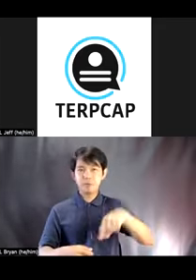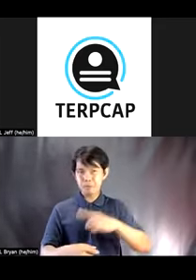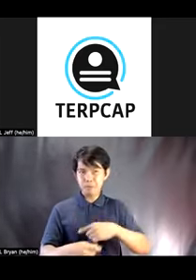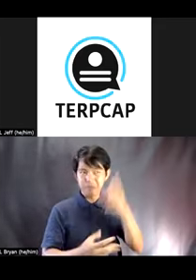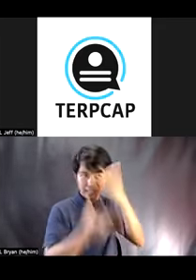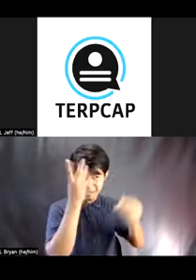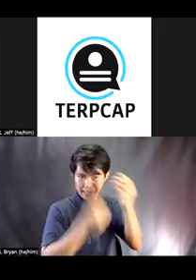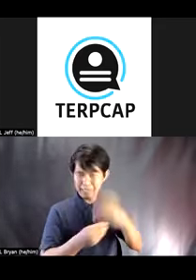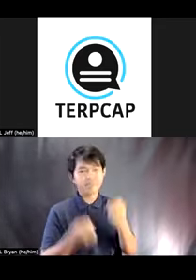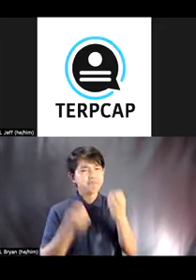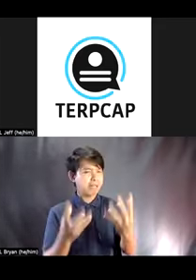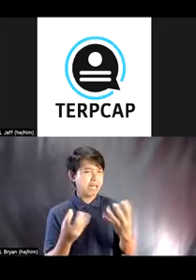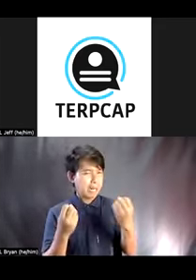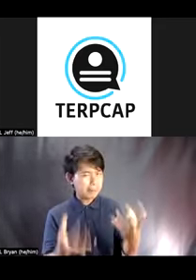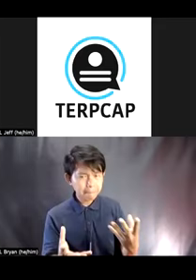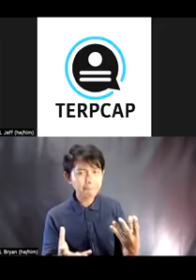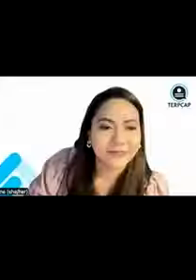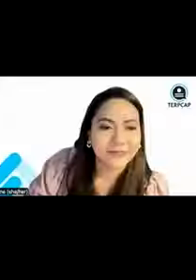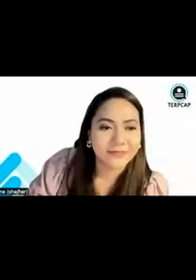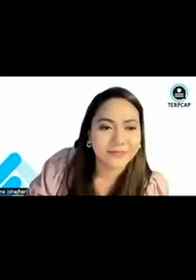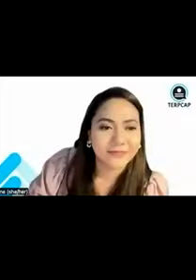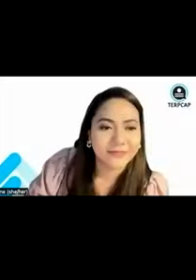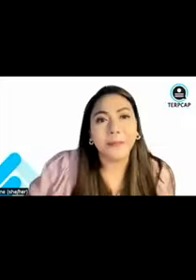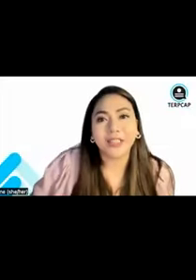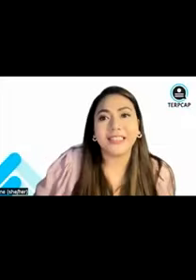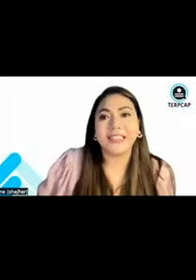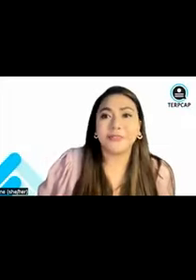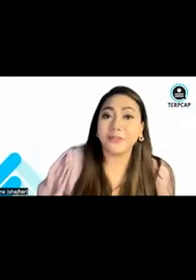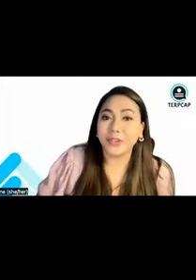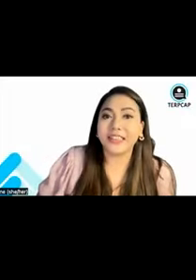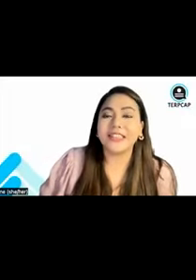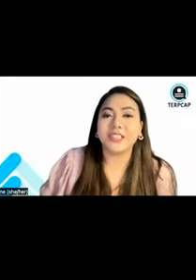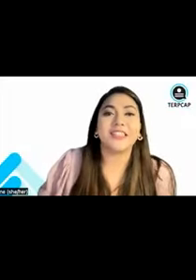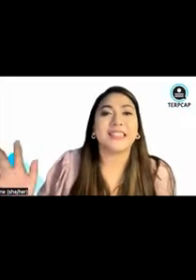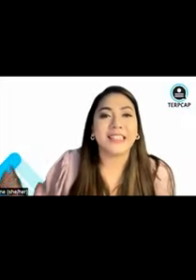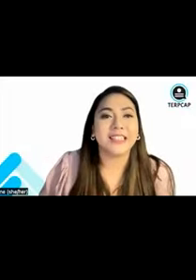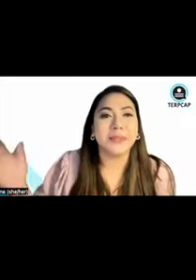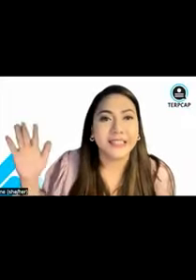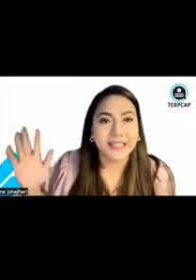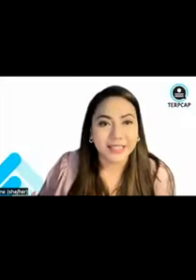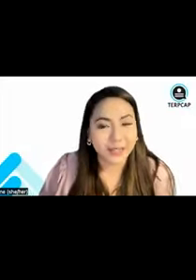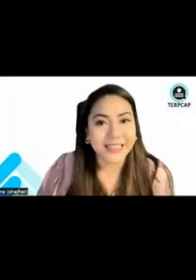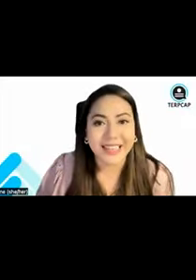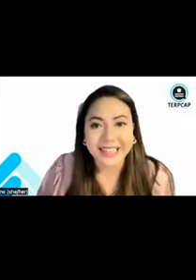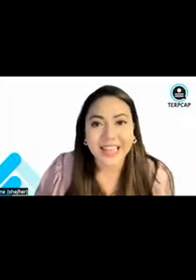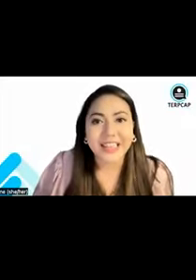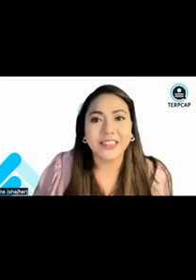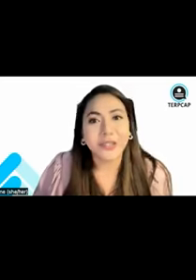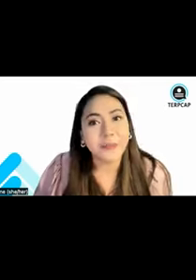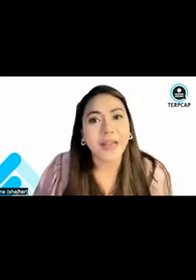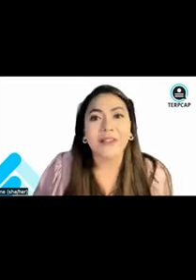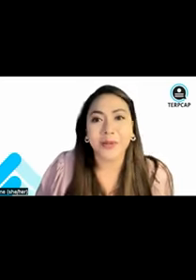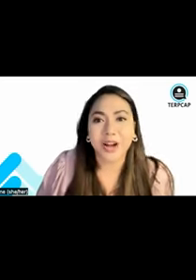from this webinar. Now, if you would like to learn more about the different digital accessibility services